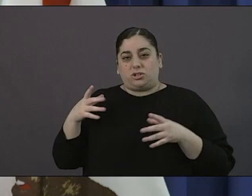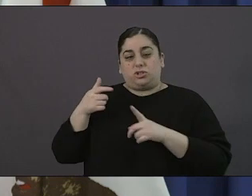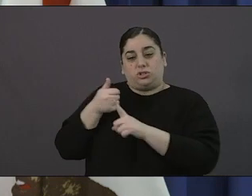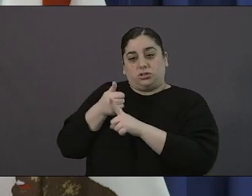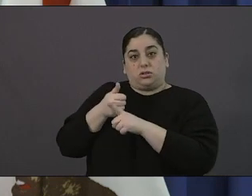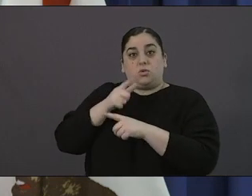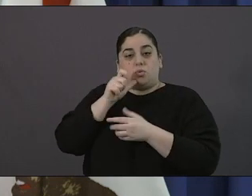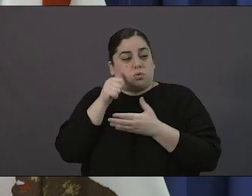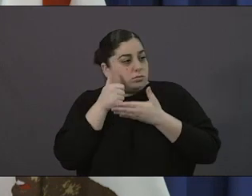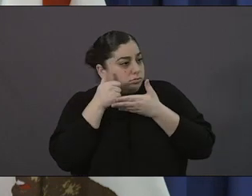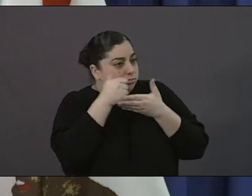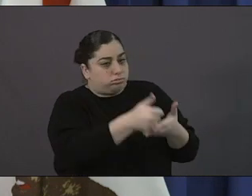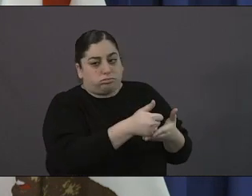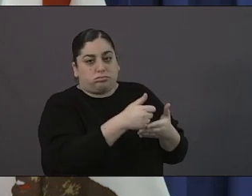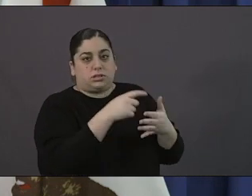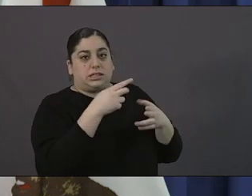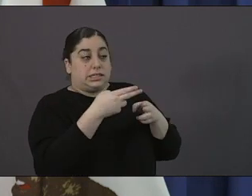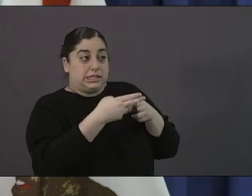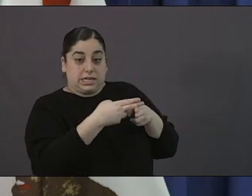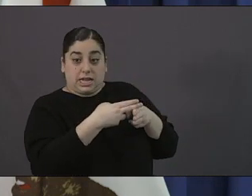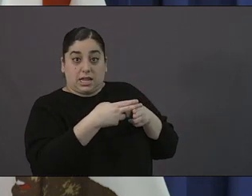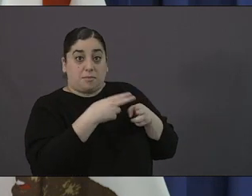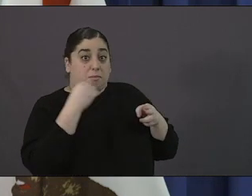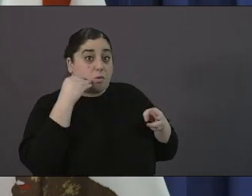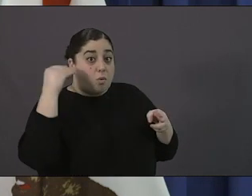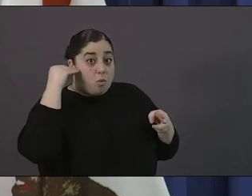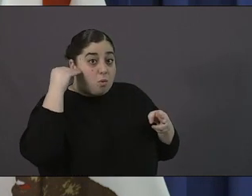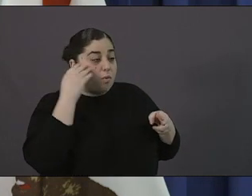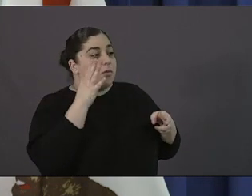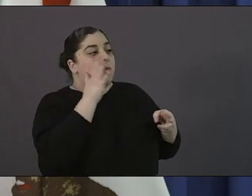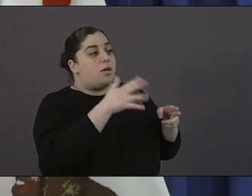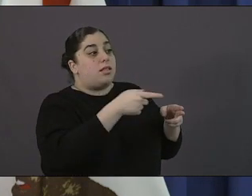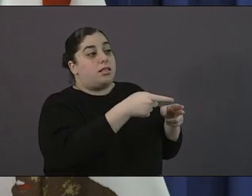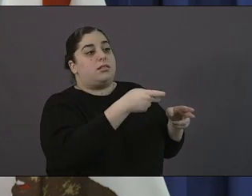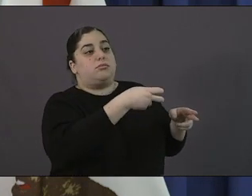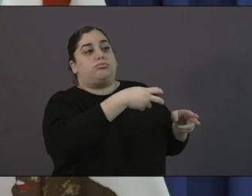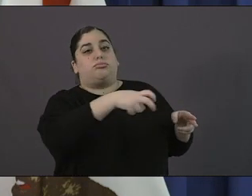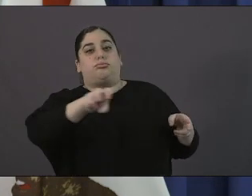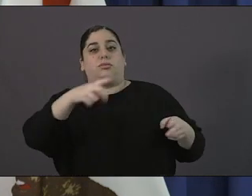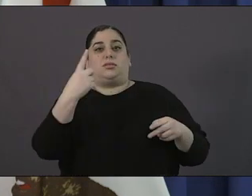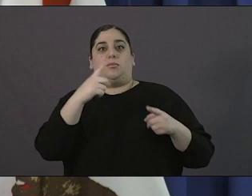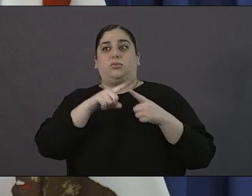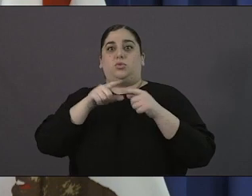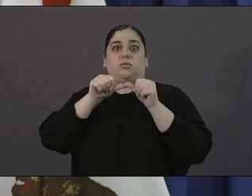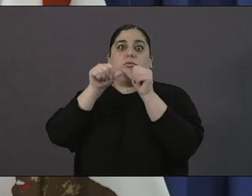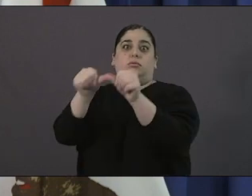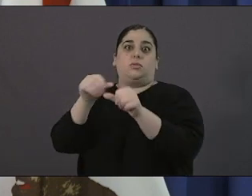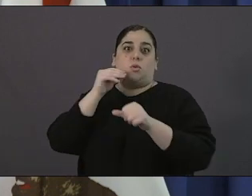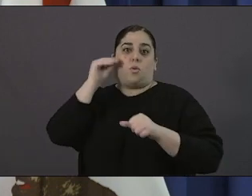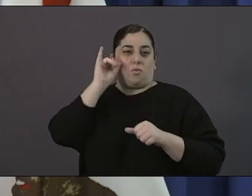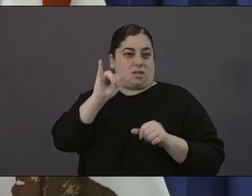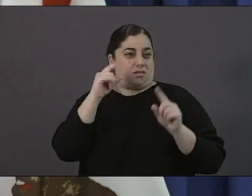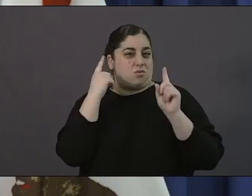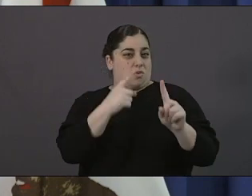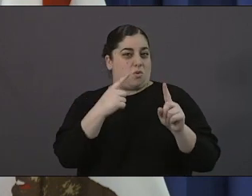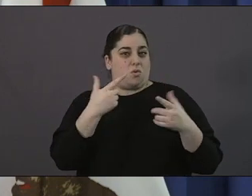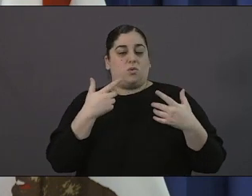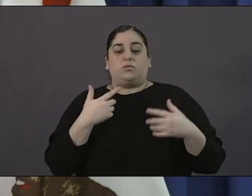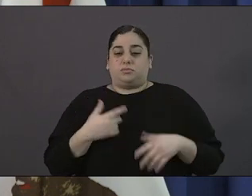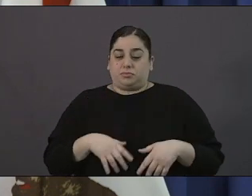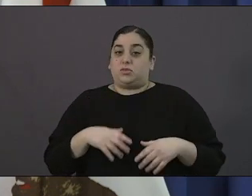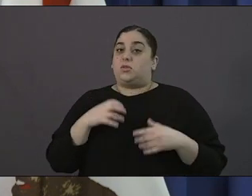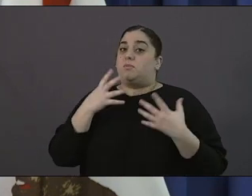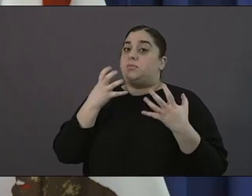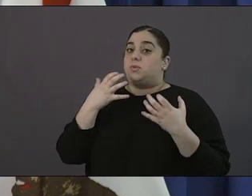in order to be able to move them then into permanent dwellings and that at the end of the day is what it's all about so i want to thank the mayor and i want to